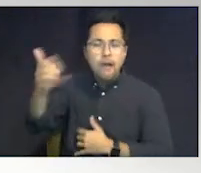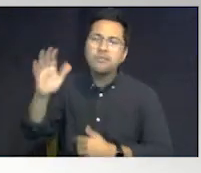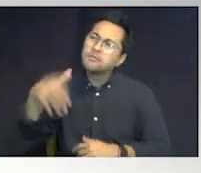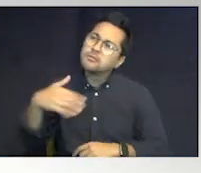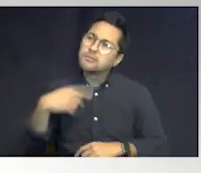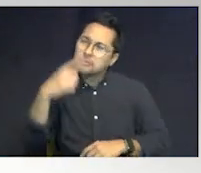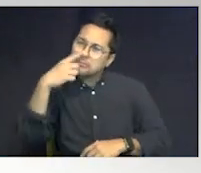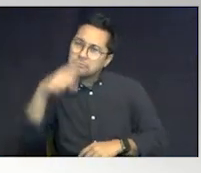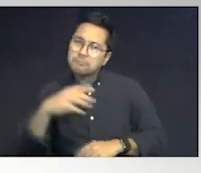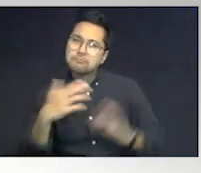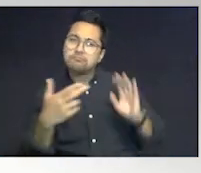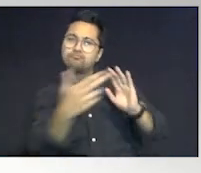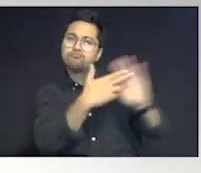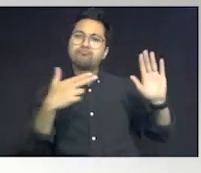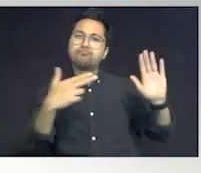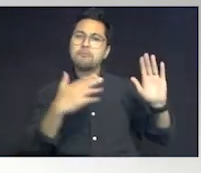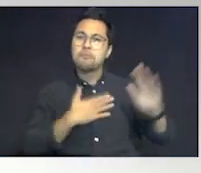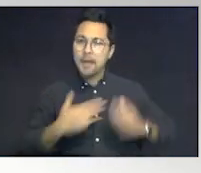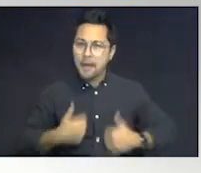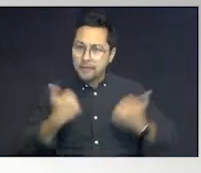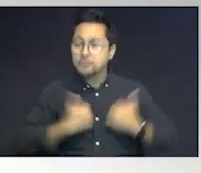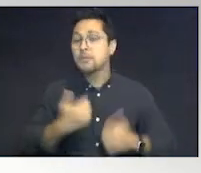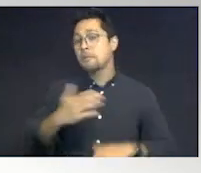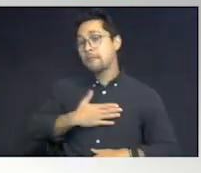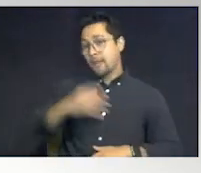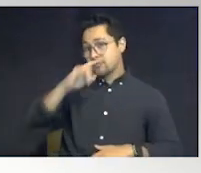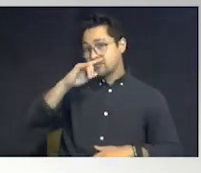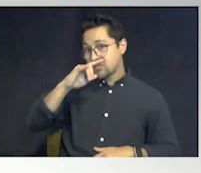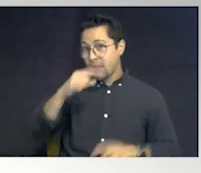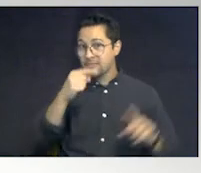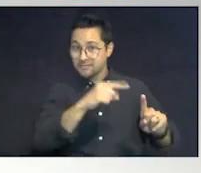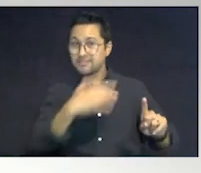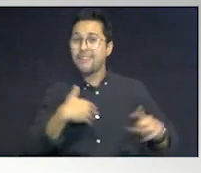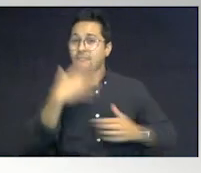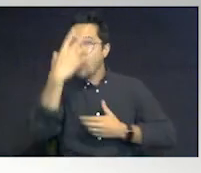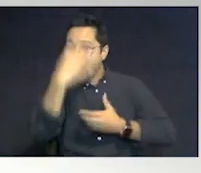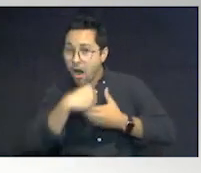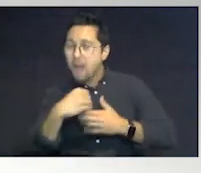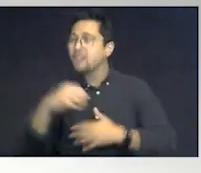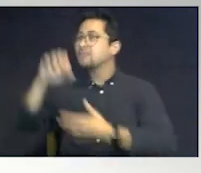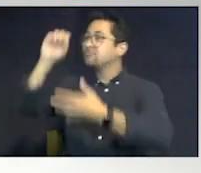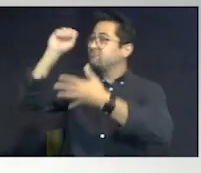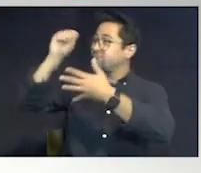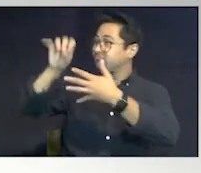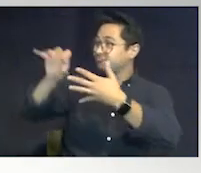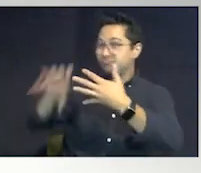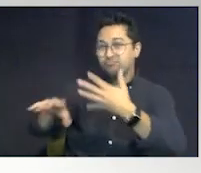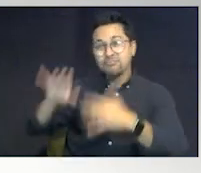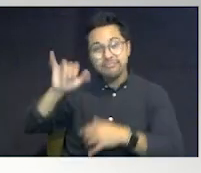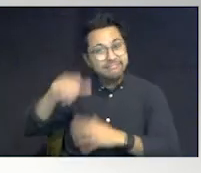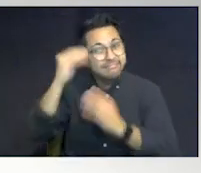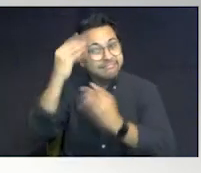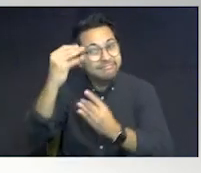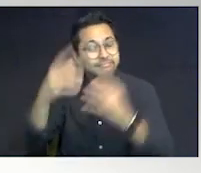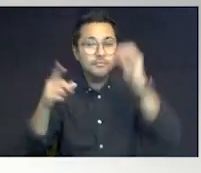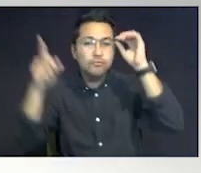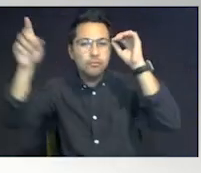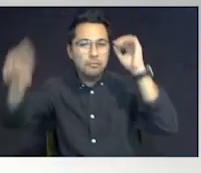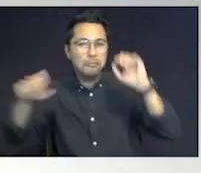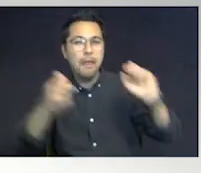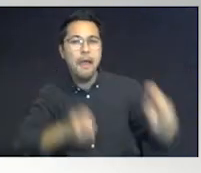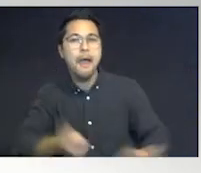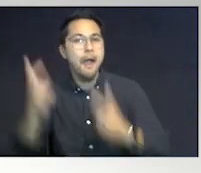flag my address? My child so-and-so has autism. Provide that information for the officers to put it